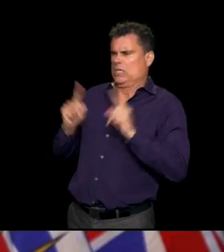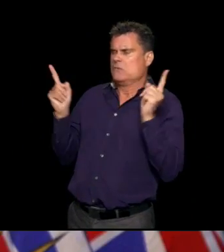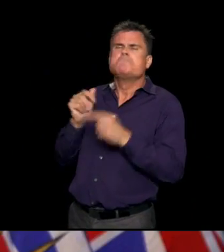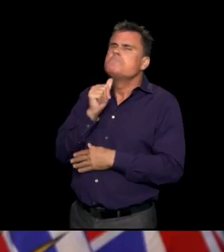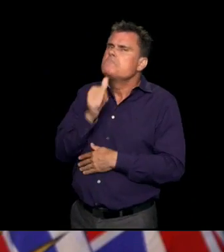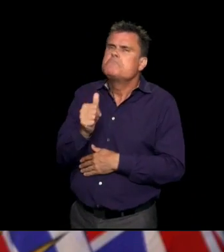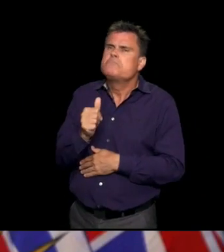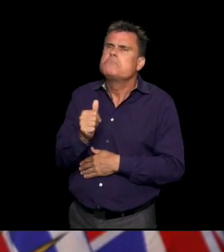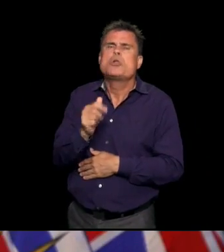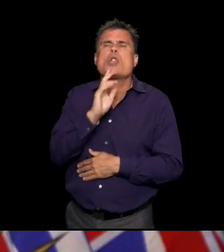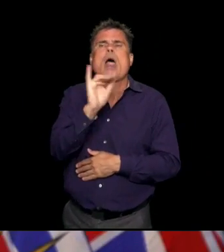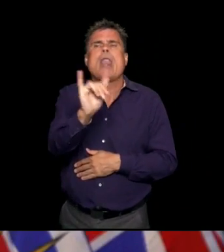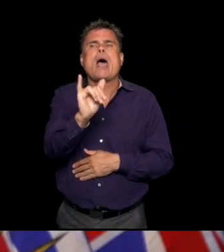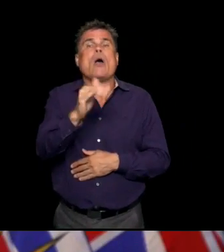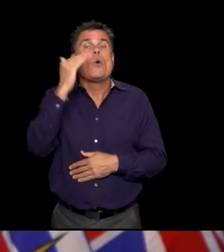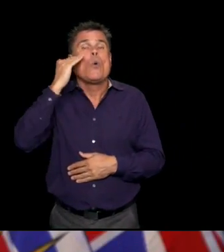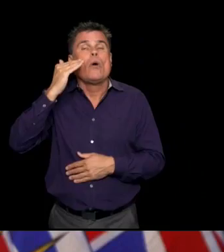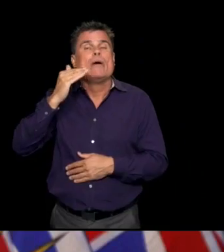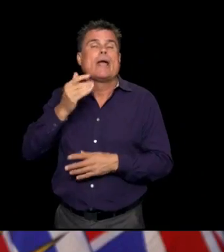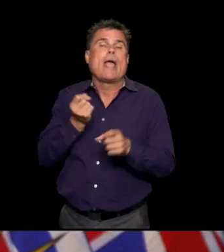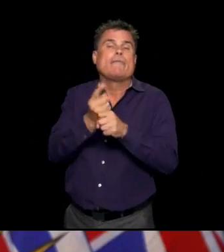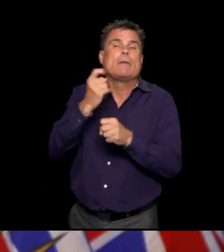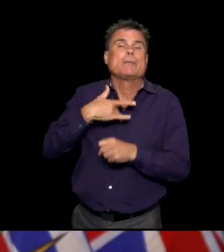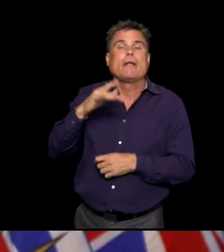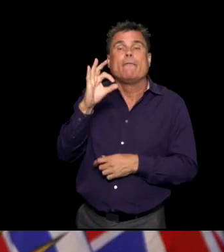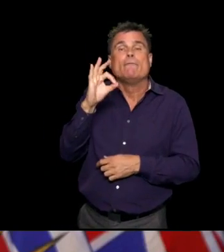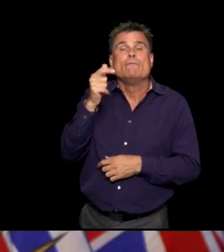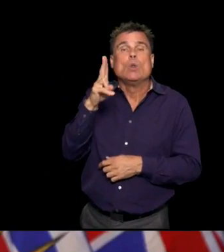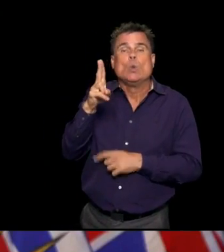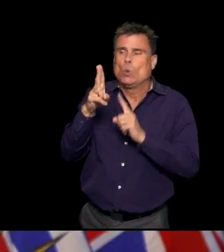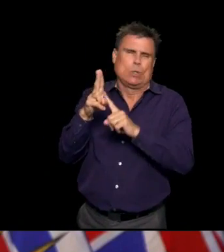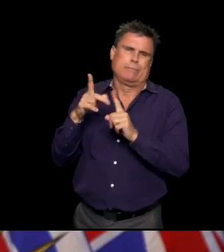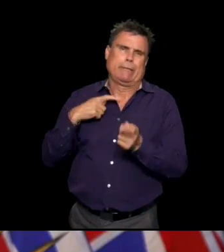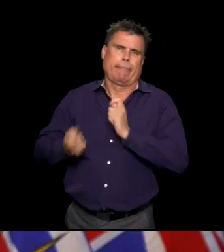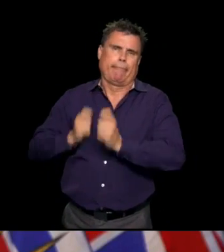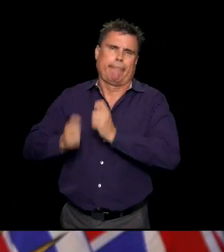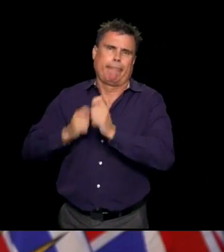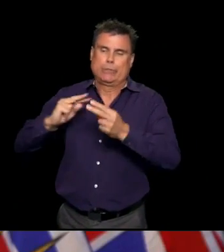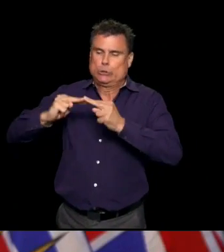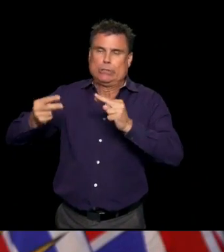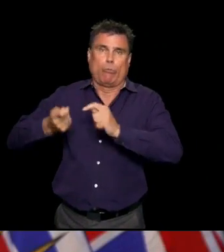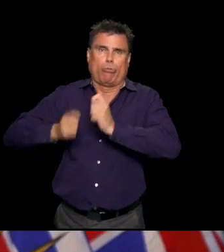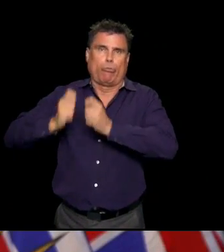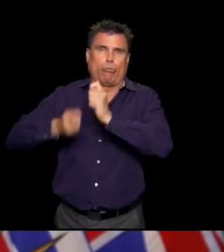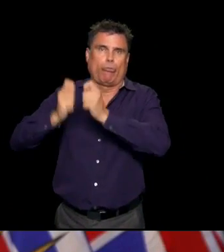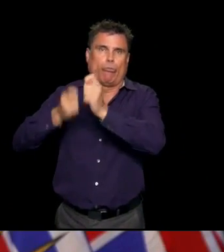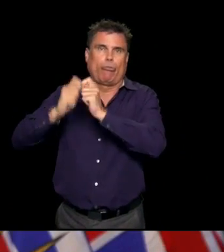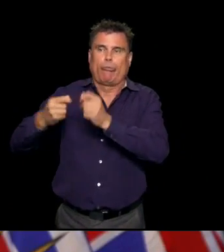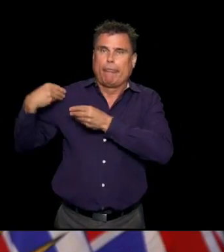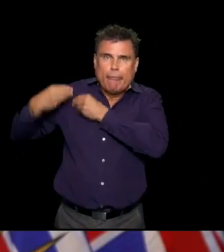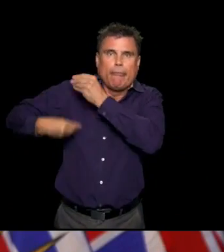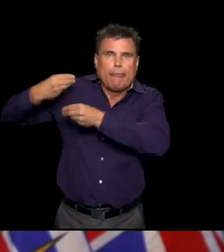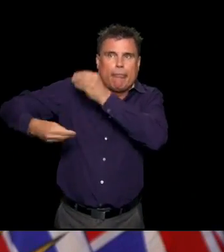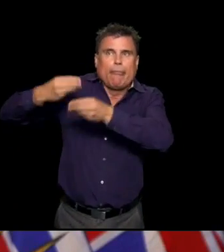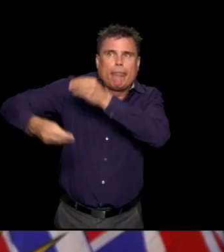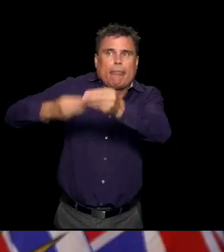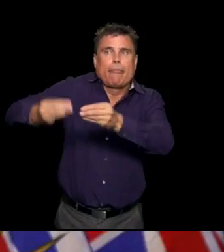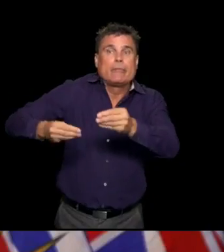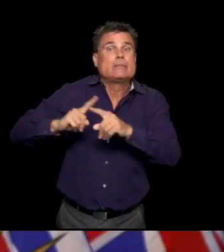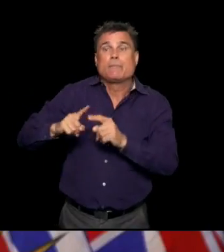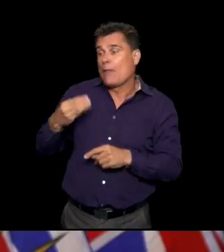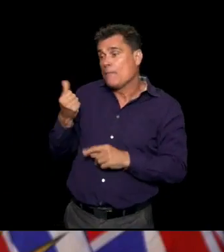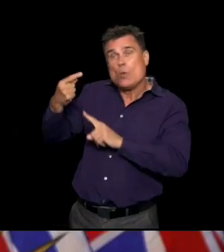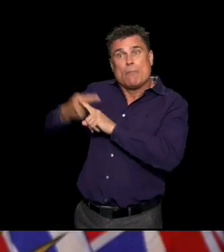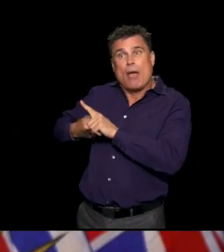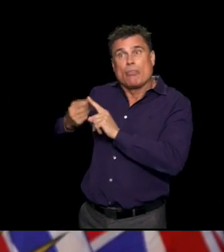as fast as some of the other respiratory viruses that we know about, like influenza, for example, which changes very rapidly,